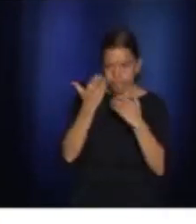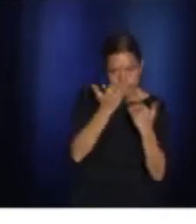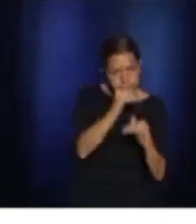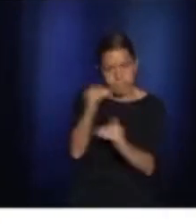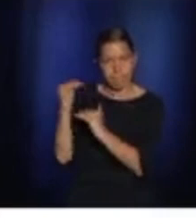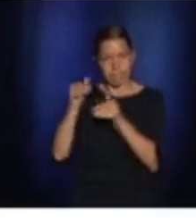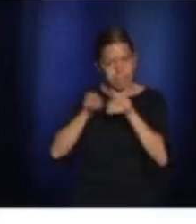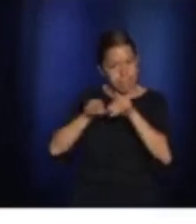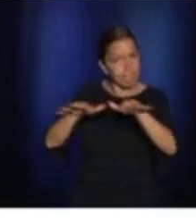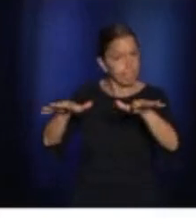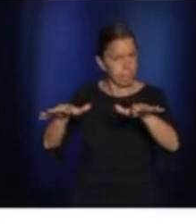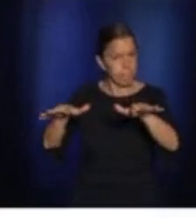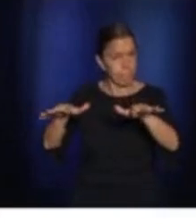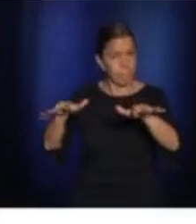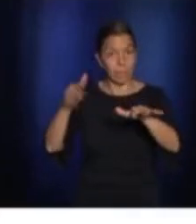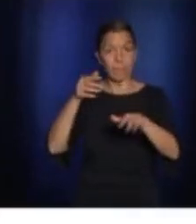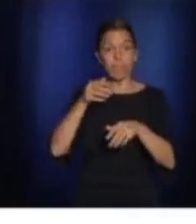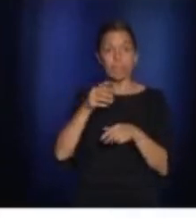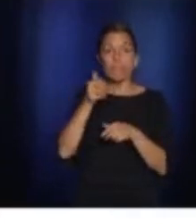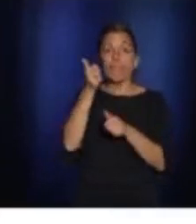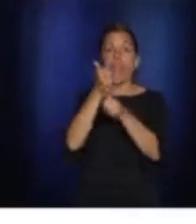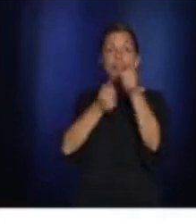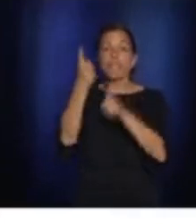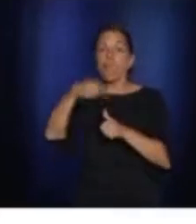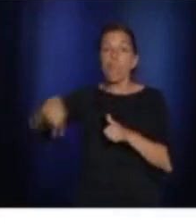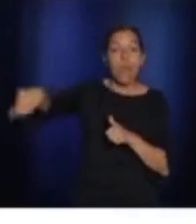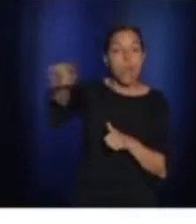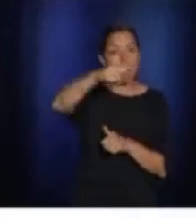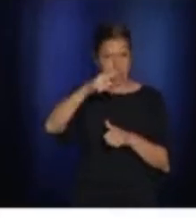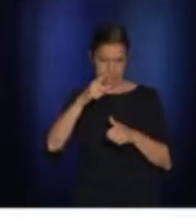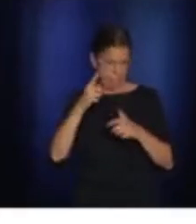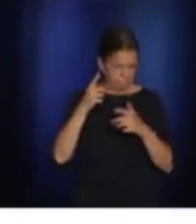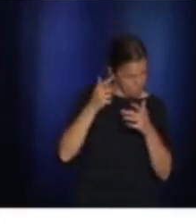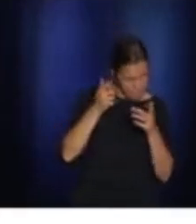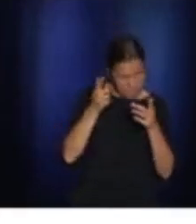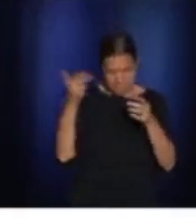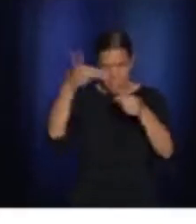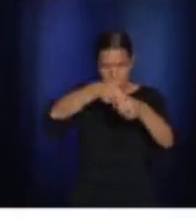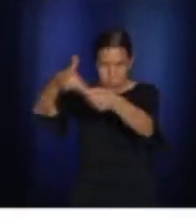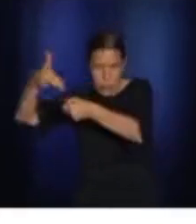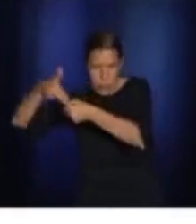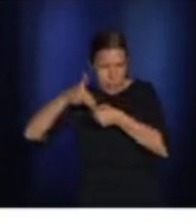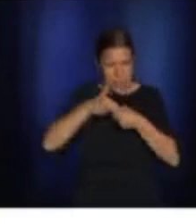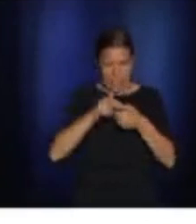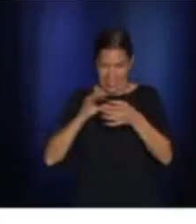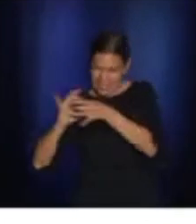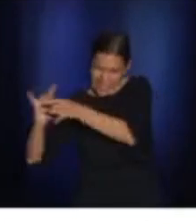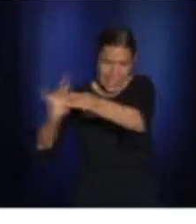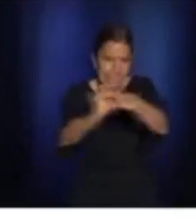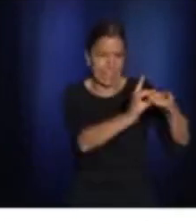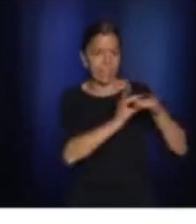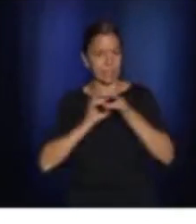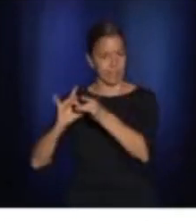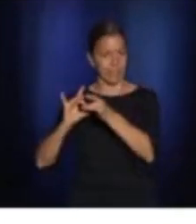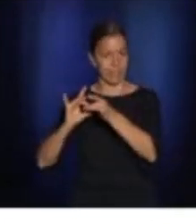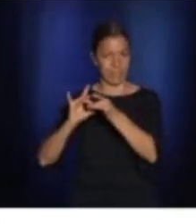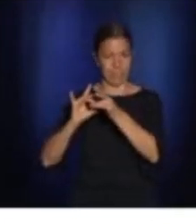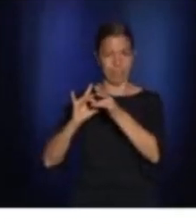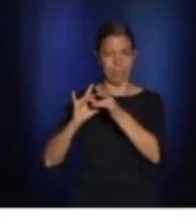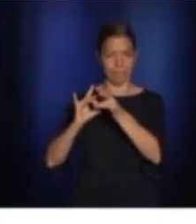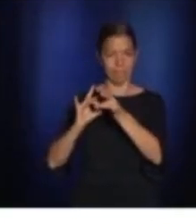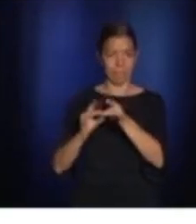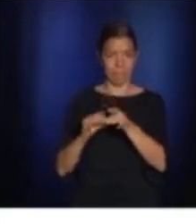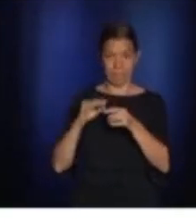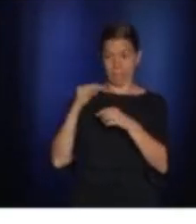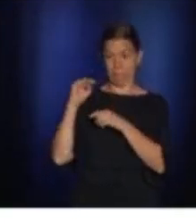put their own to it. We're now a lot better equipped than in March. We have stocks